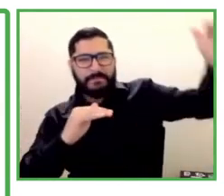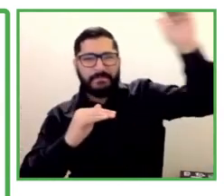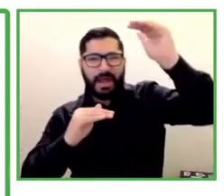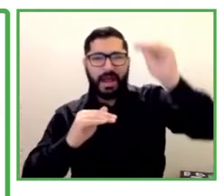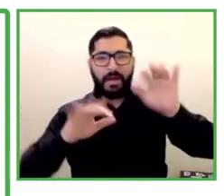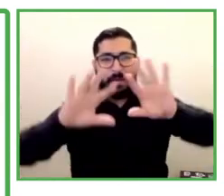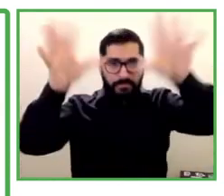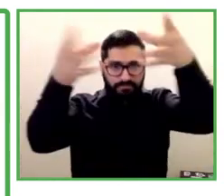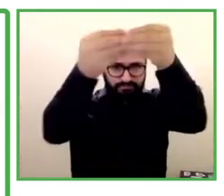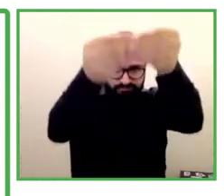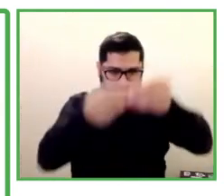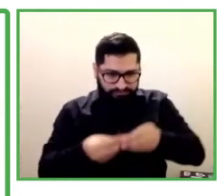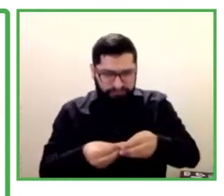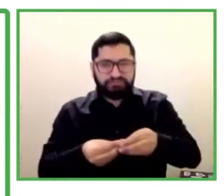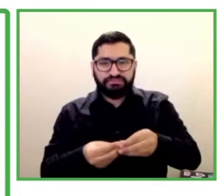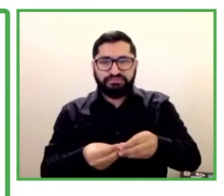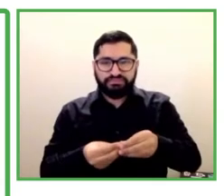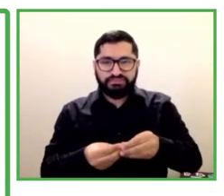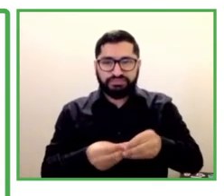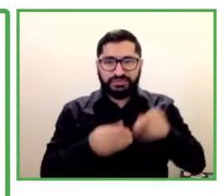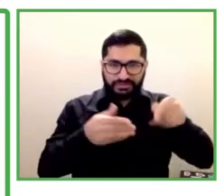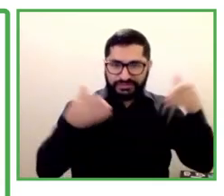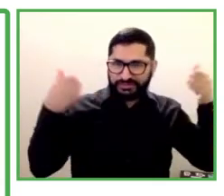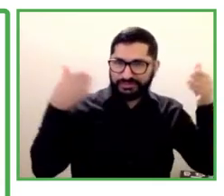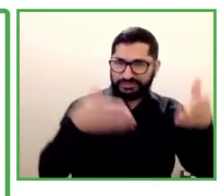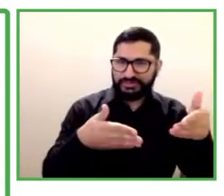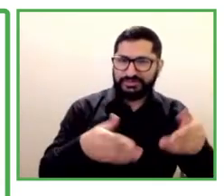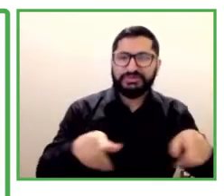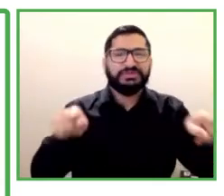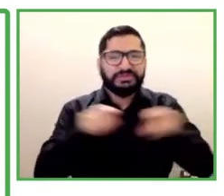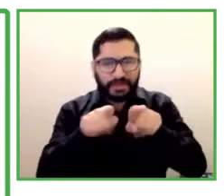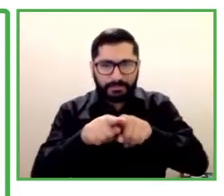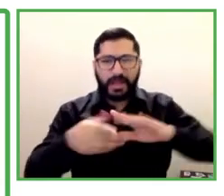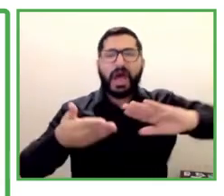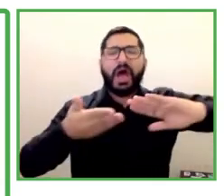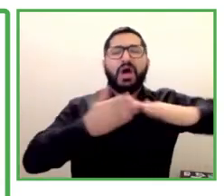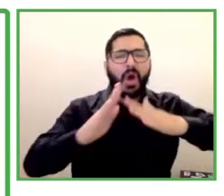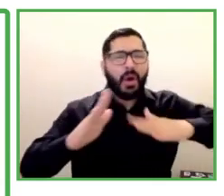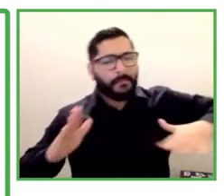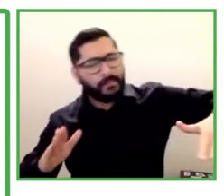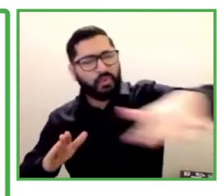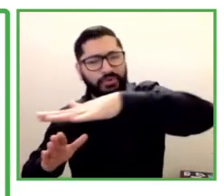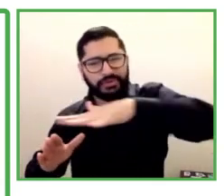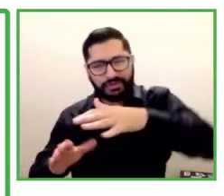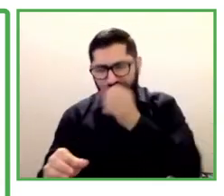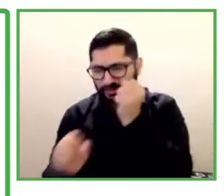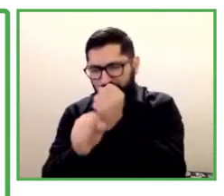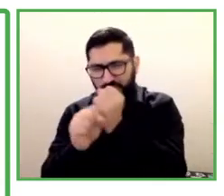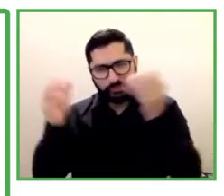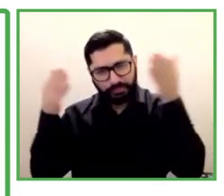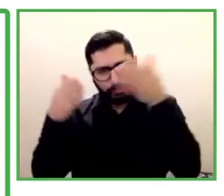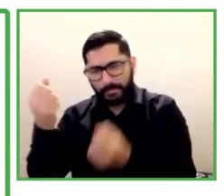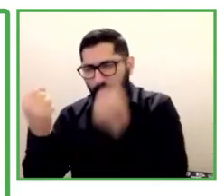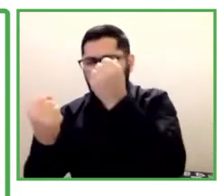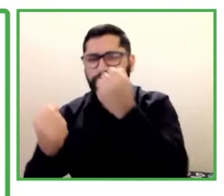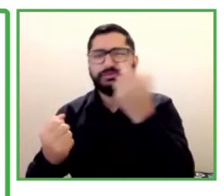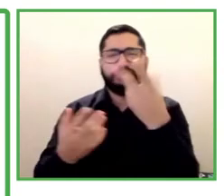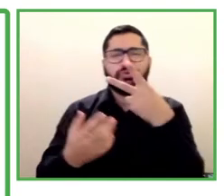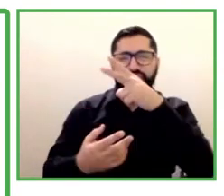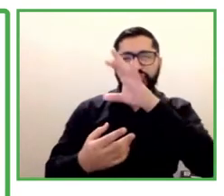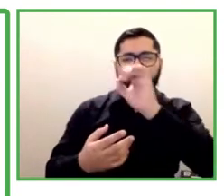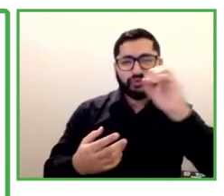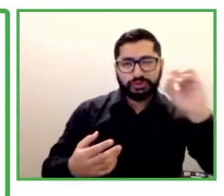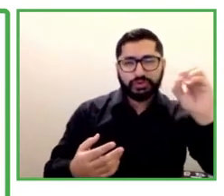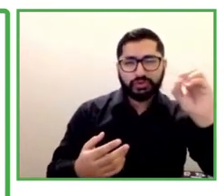worked with over 200 corporates and perhaps that was the reason why even in the COVID-19 phase, Manzil had a 100%